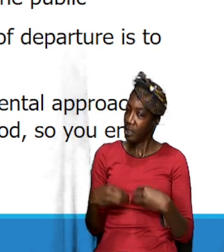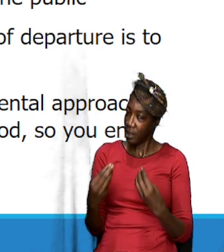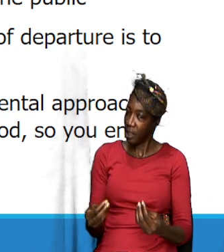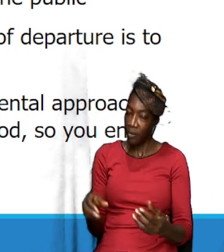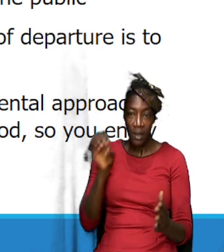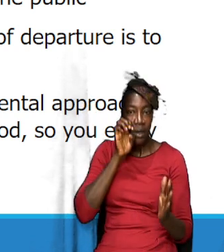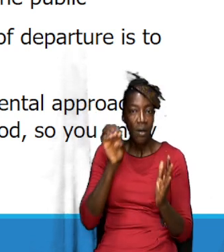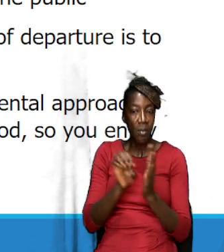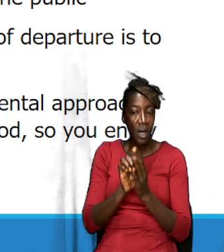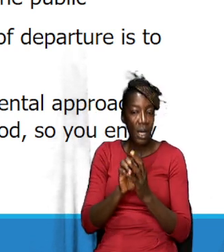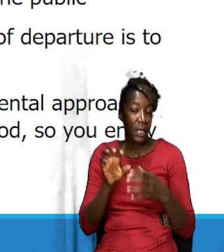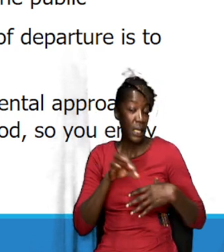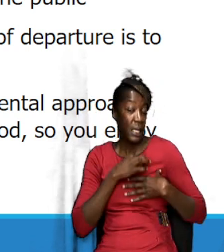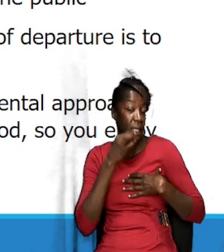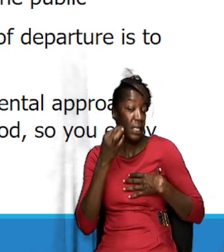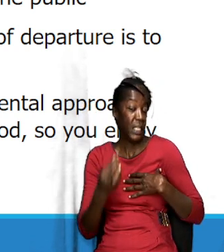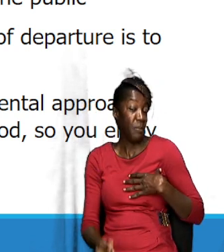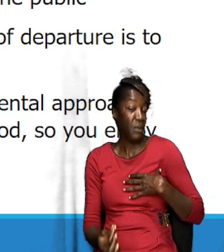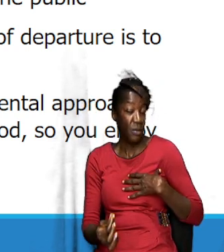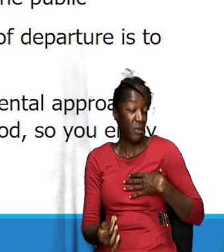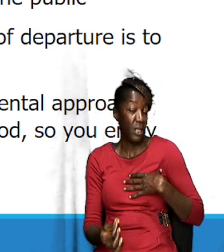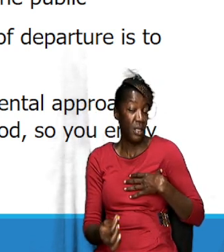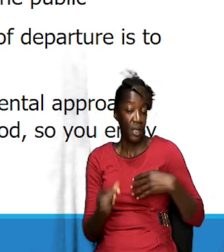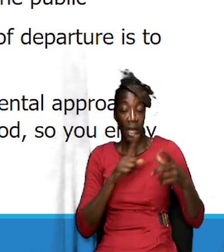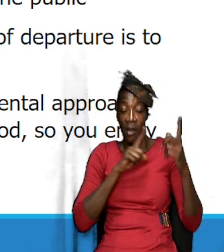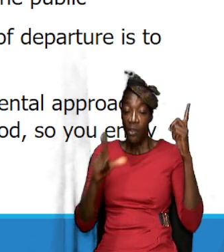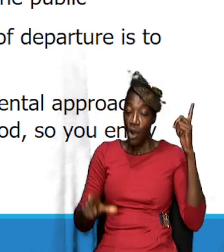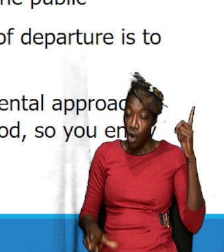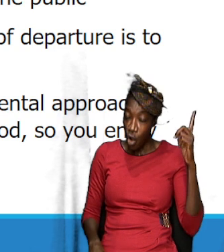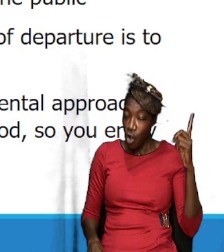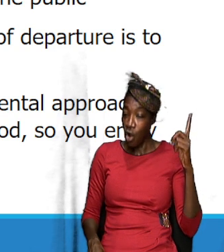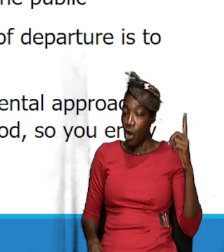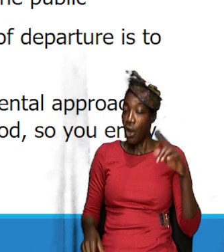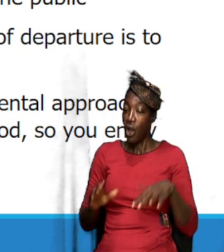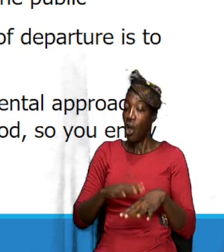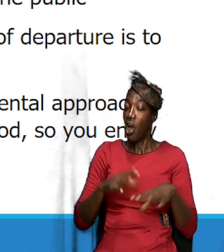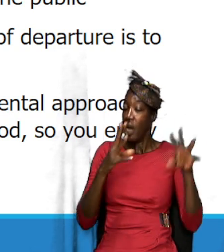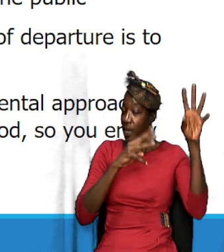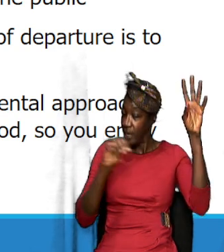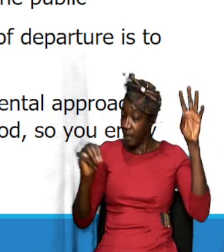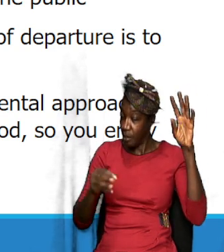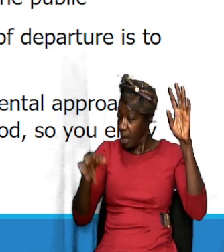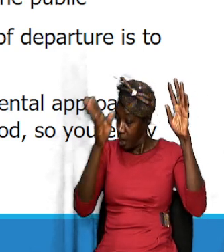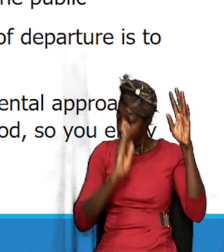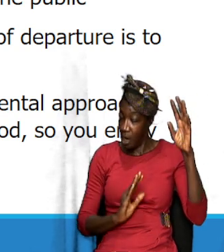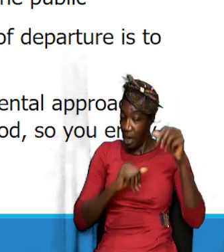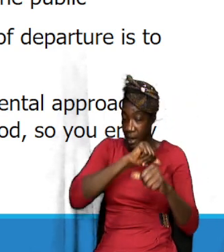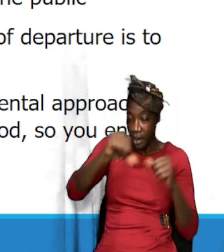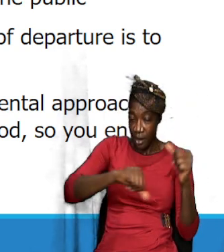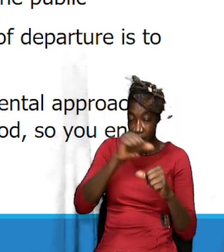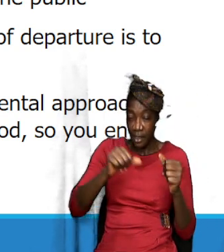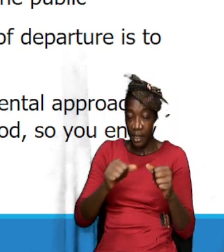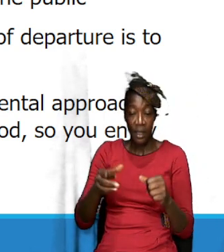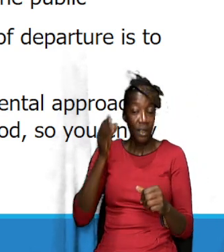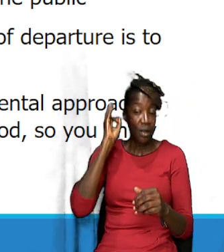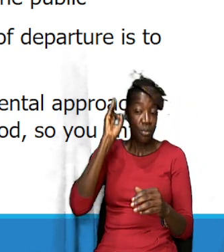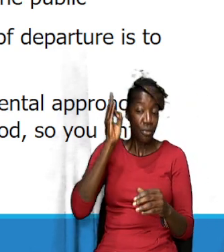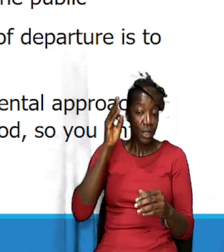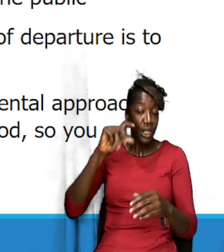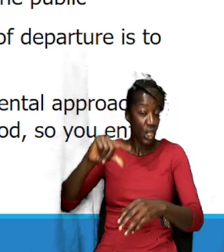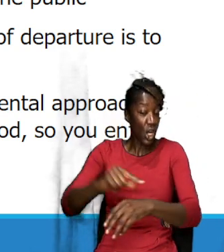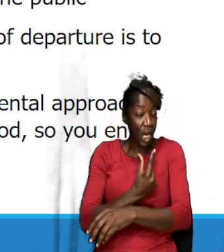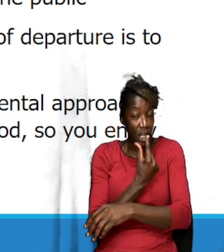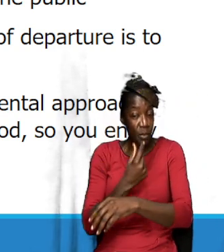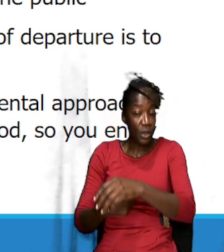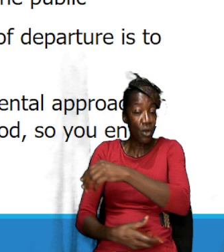He said, the spirit of the Lord is upon him. he said that God has anointed him to preach the gospel to the poor. Notice,